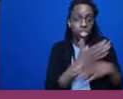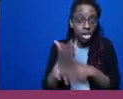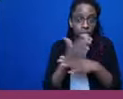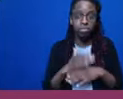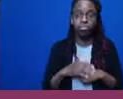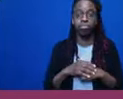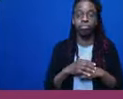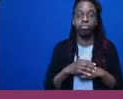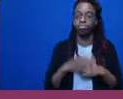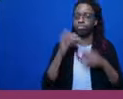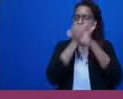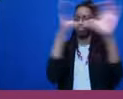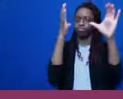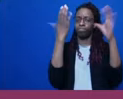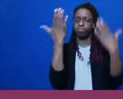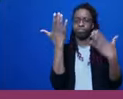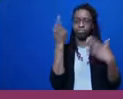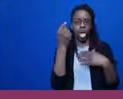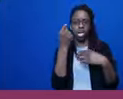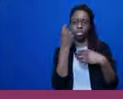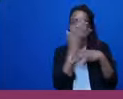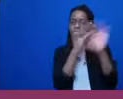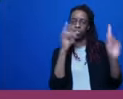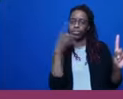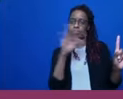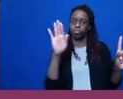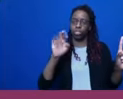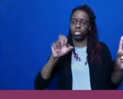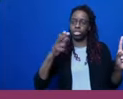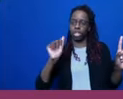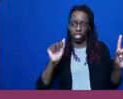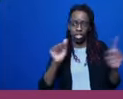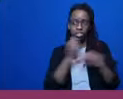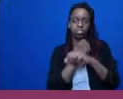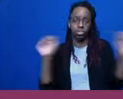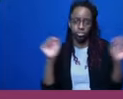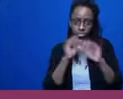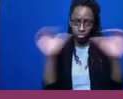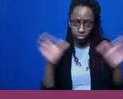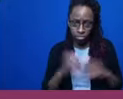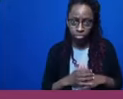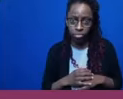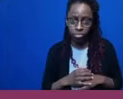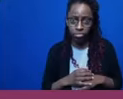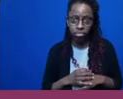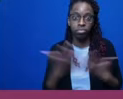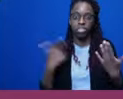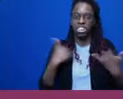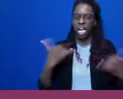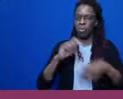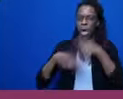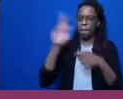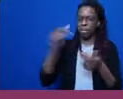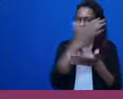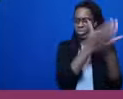don't know, I'm just going to wrap up this piece and wrap up this story. Brescia is actually